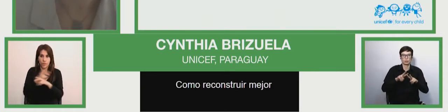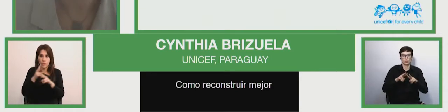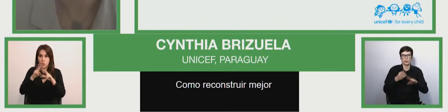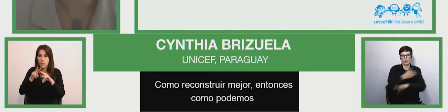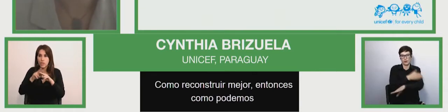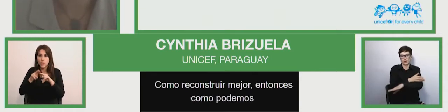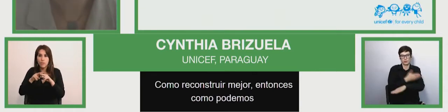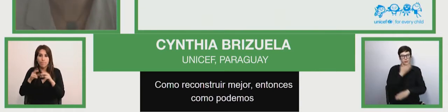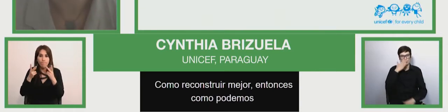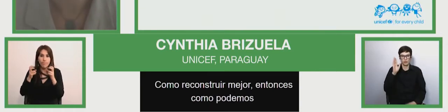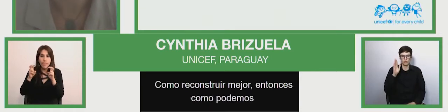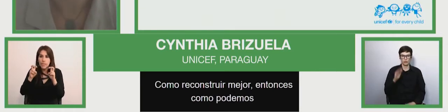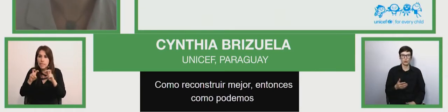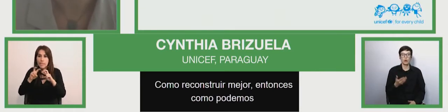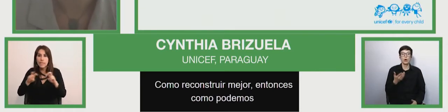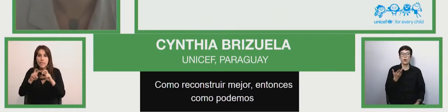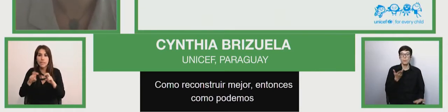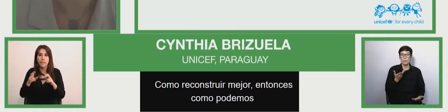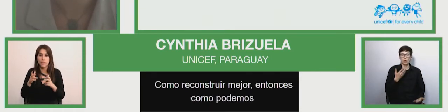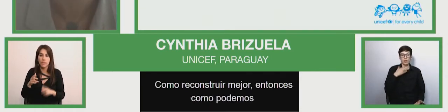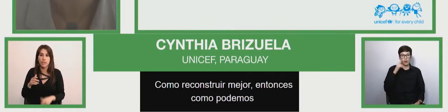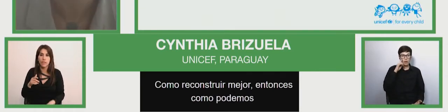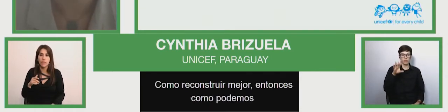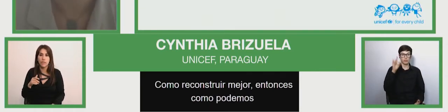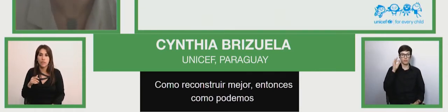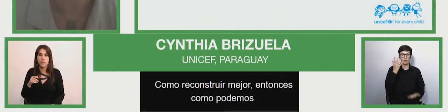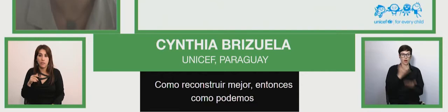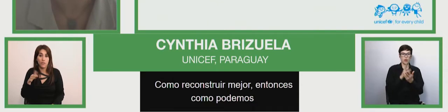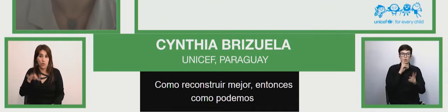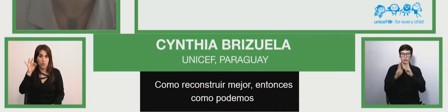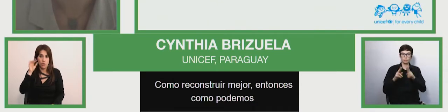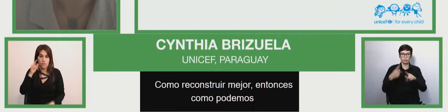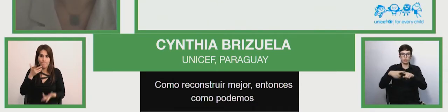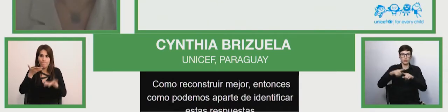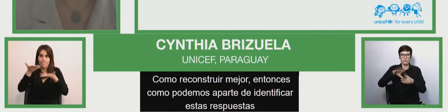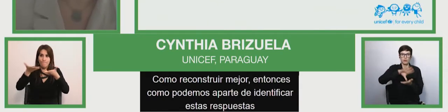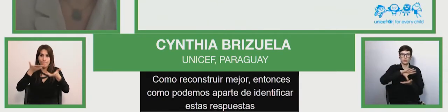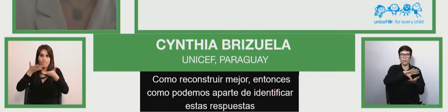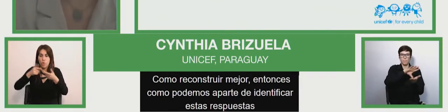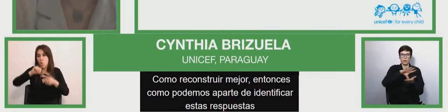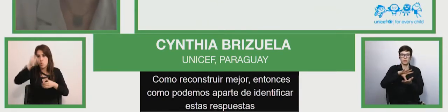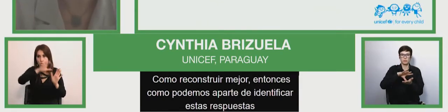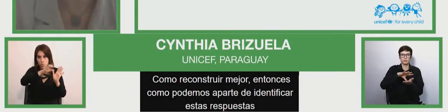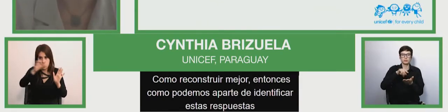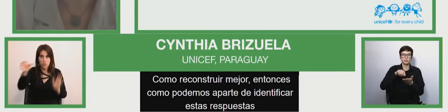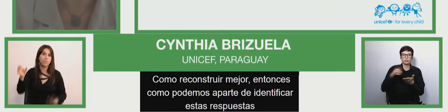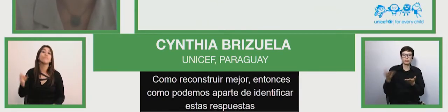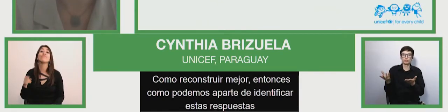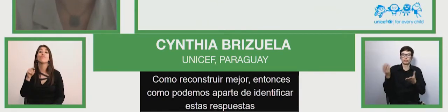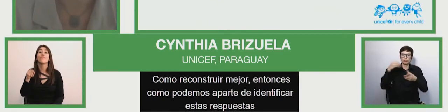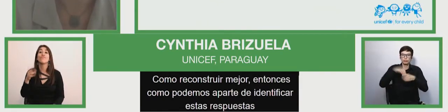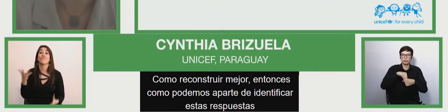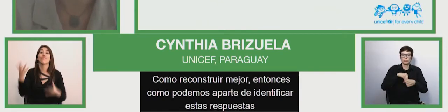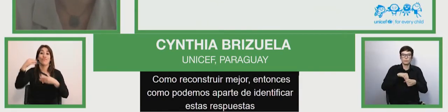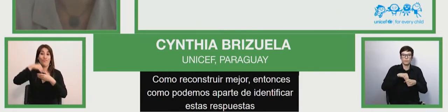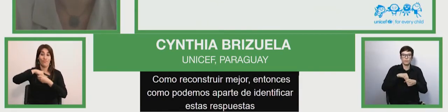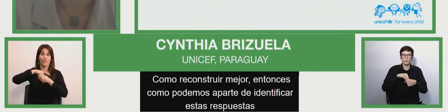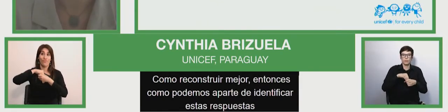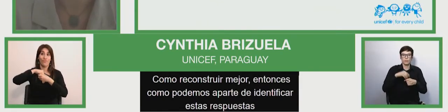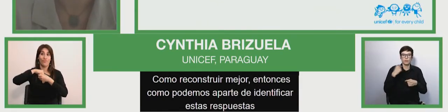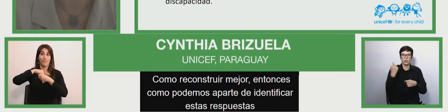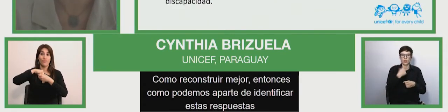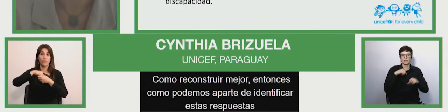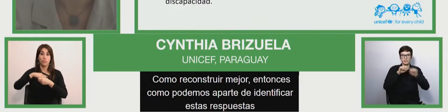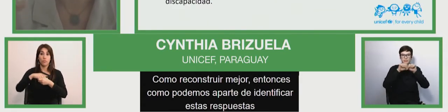the responses these answers that we're seeing in several countries which integrate into the system education